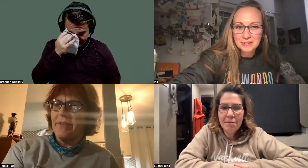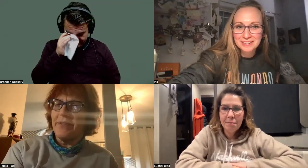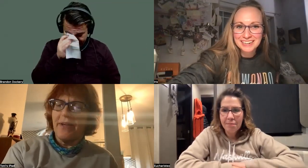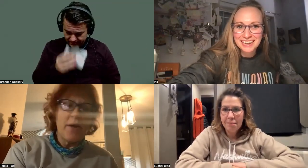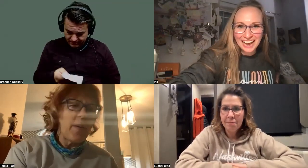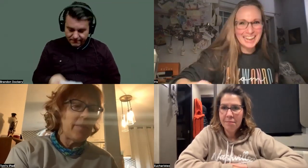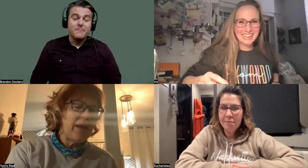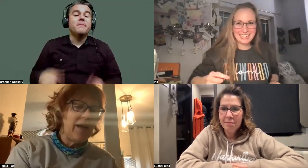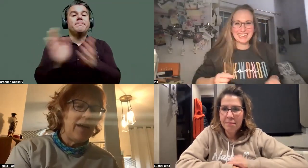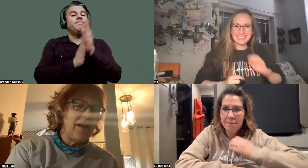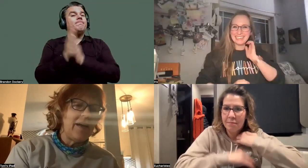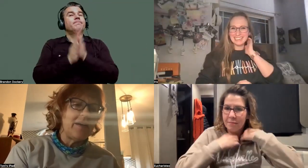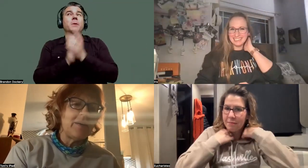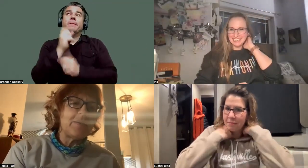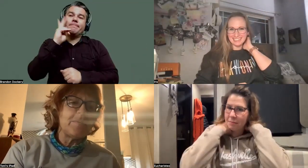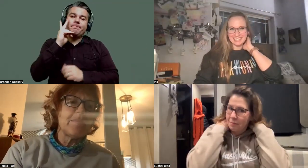several years.